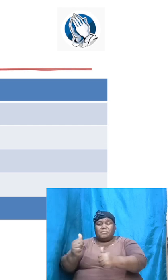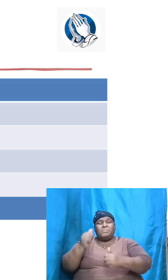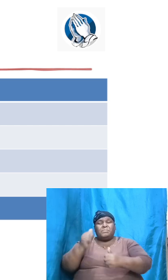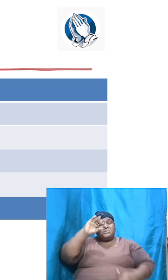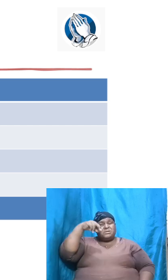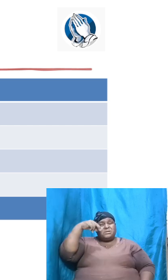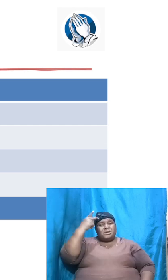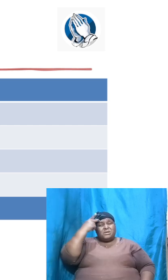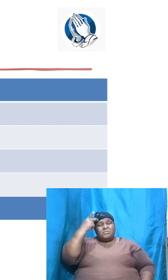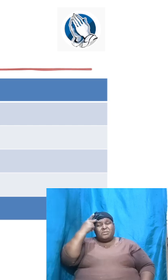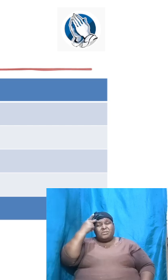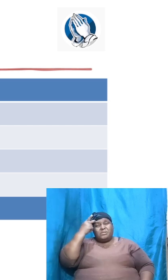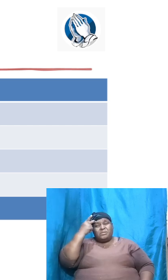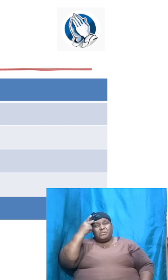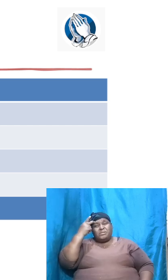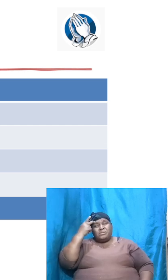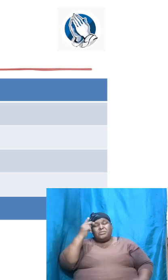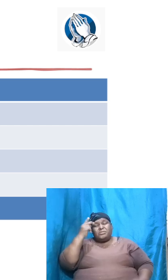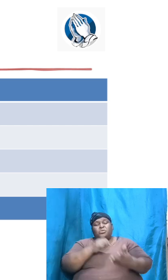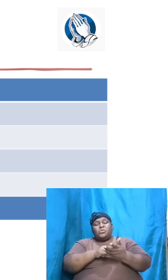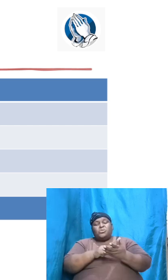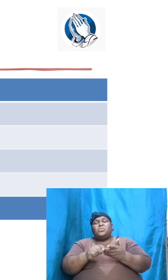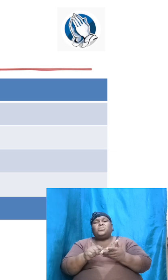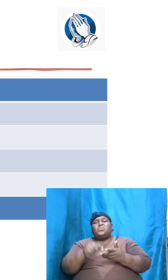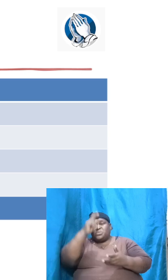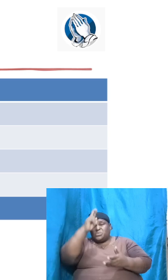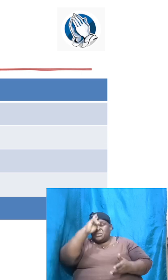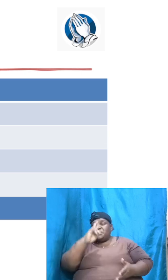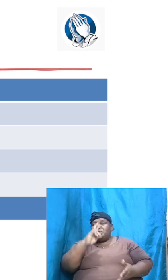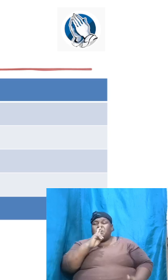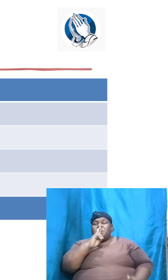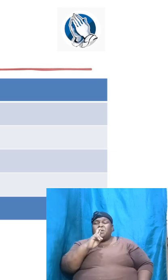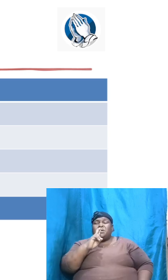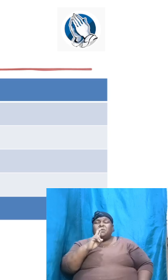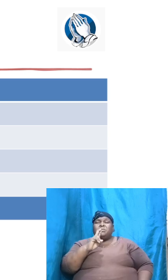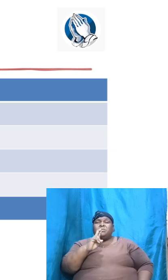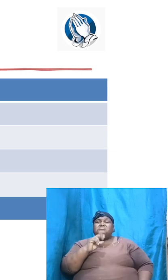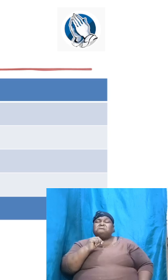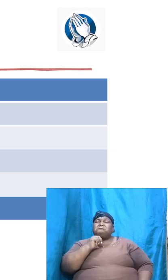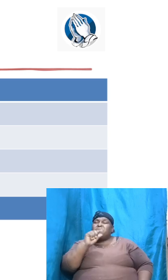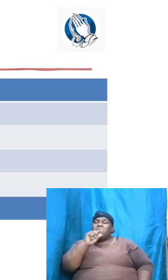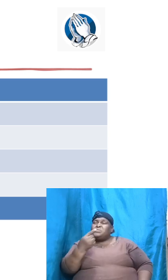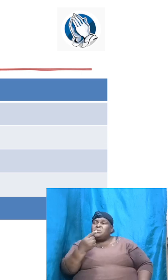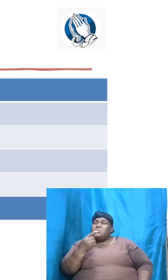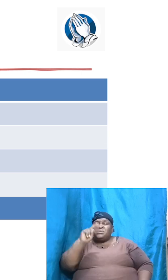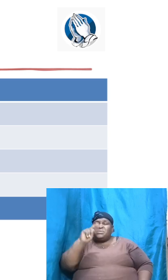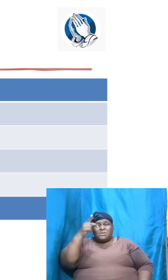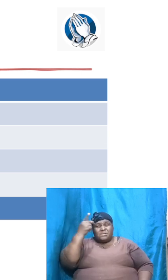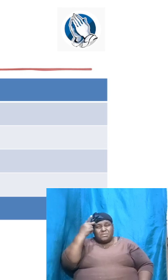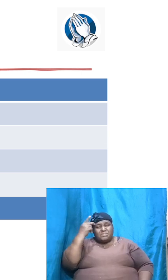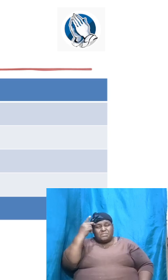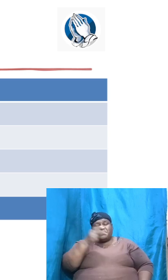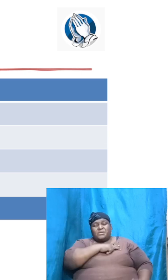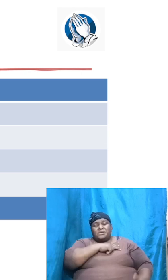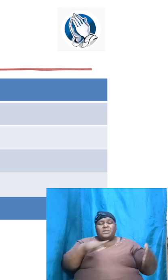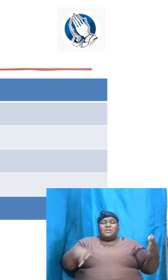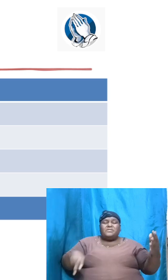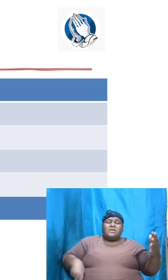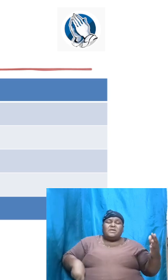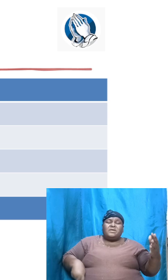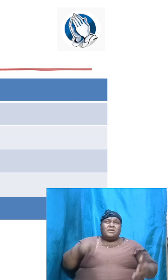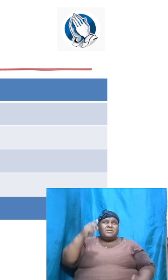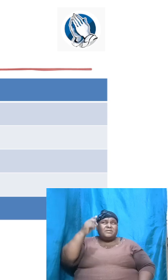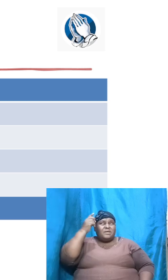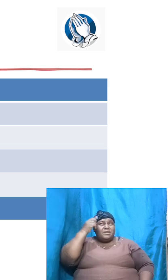writings and he wrote to the Hebrews at one point, and not only the apostle Paul, but the king, David himself,